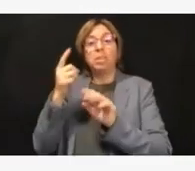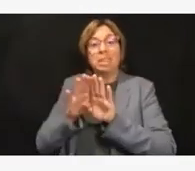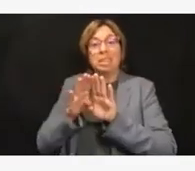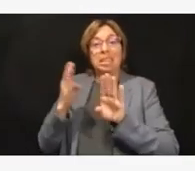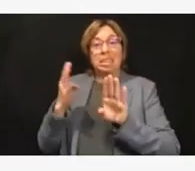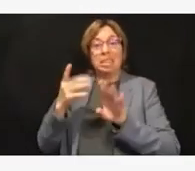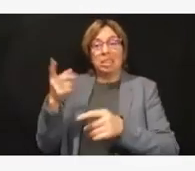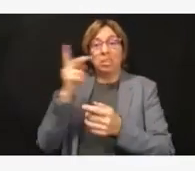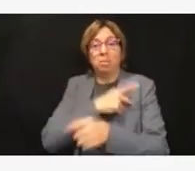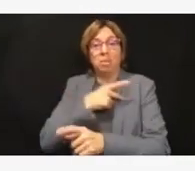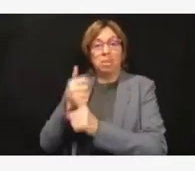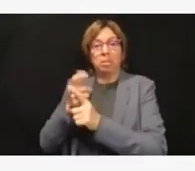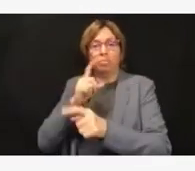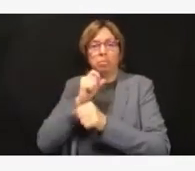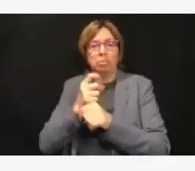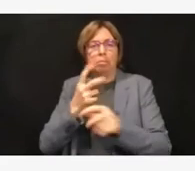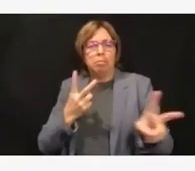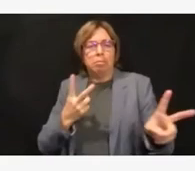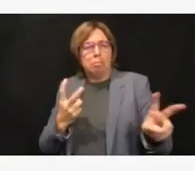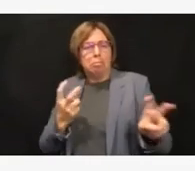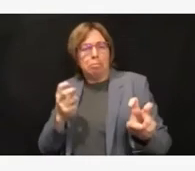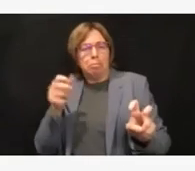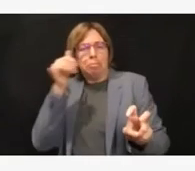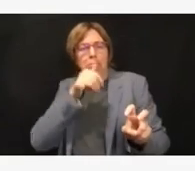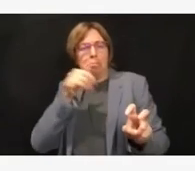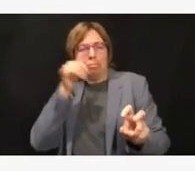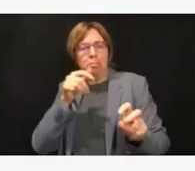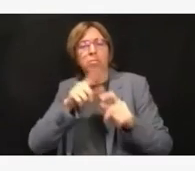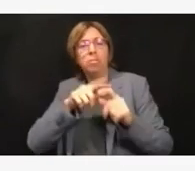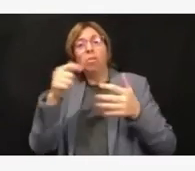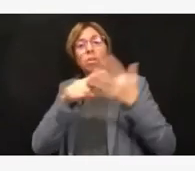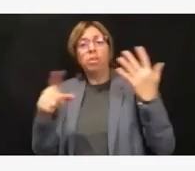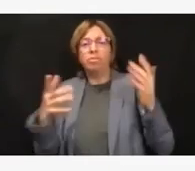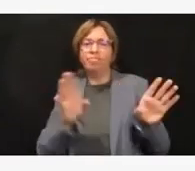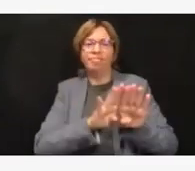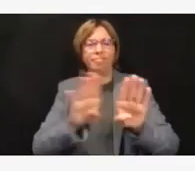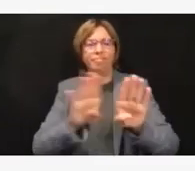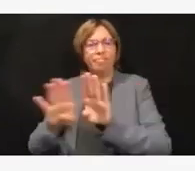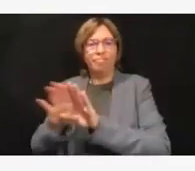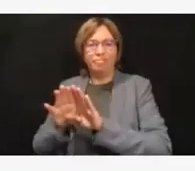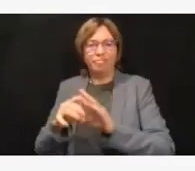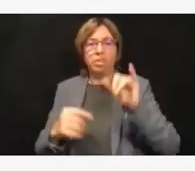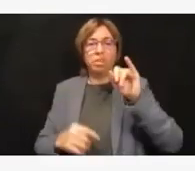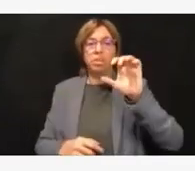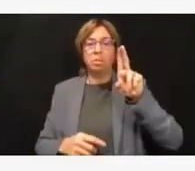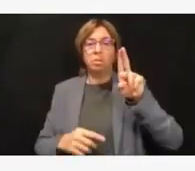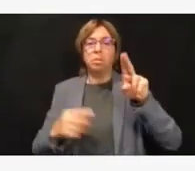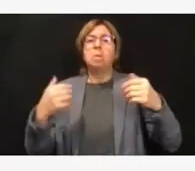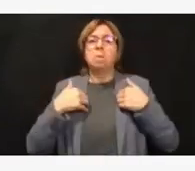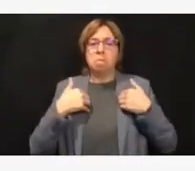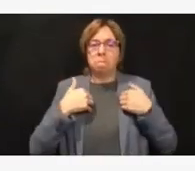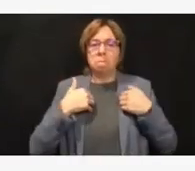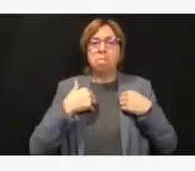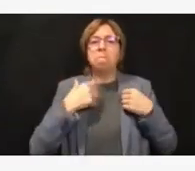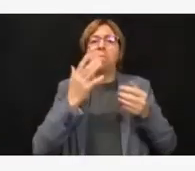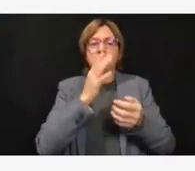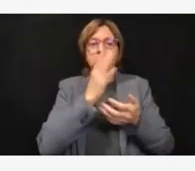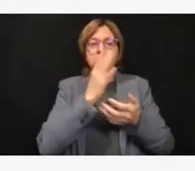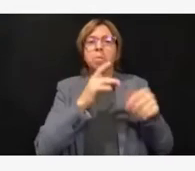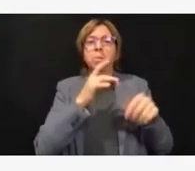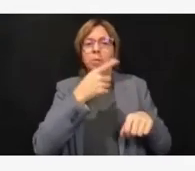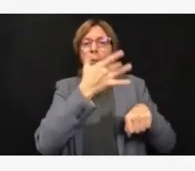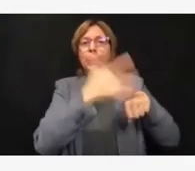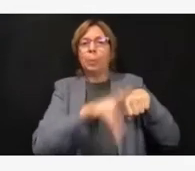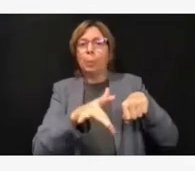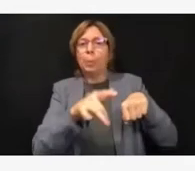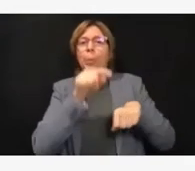capacity in our intensive care units. We are still having to do some load leveling from site to site, but we've got capacity.